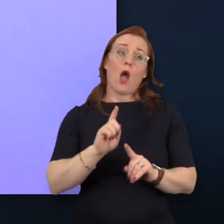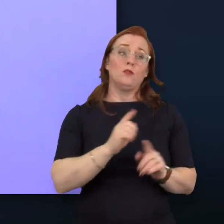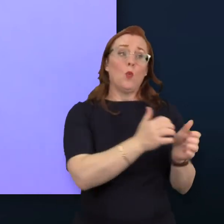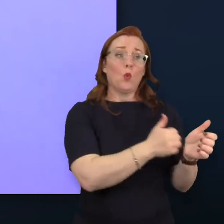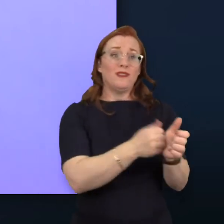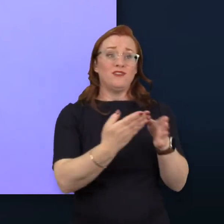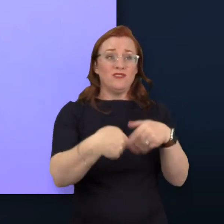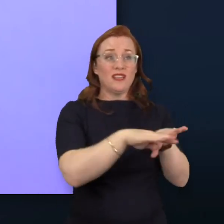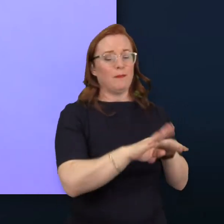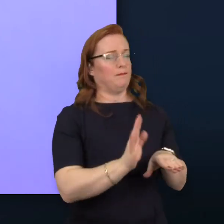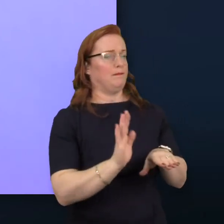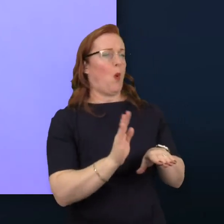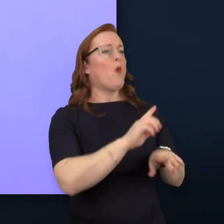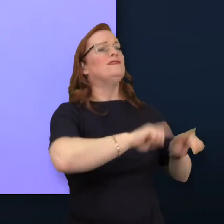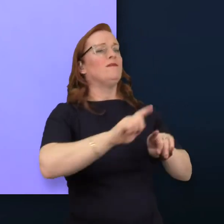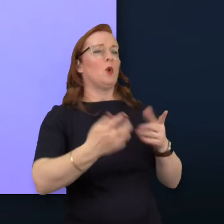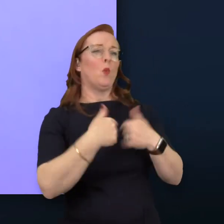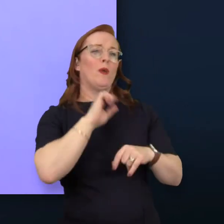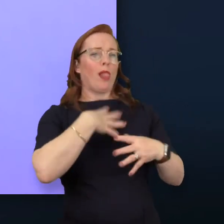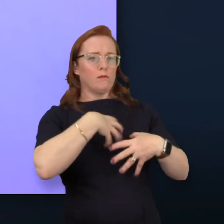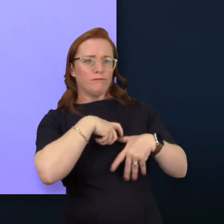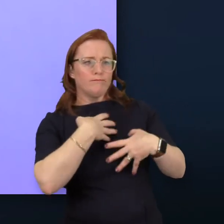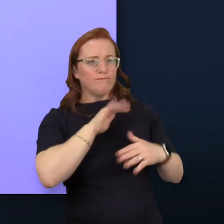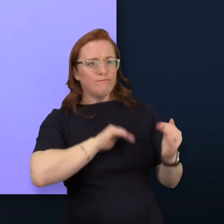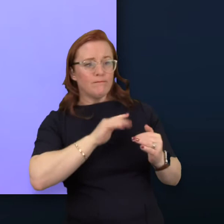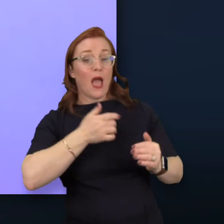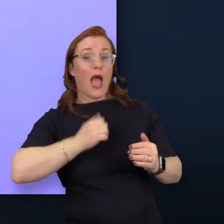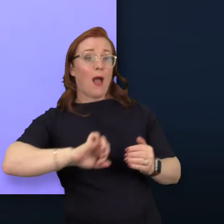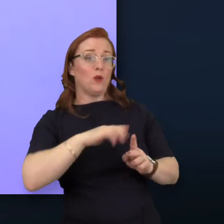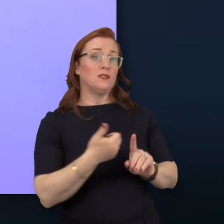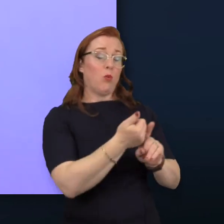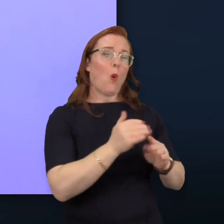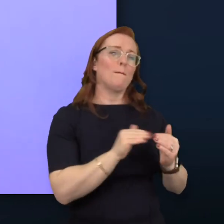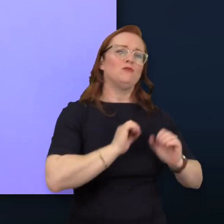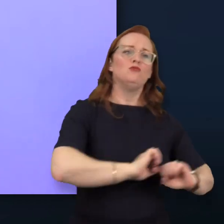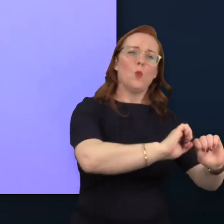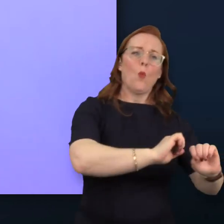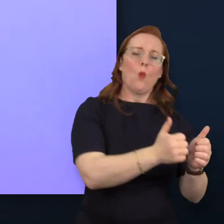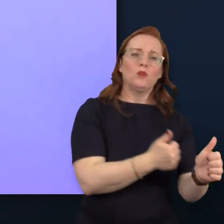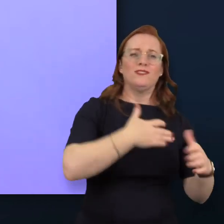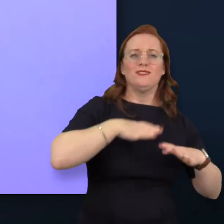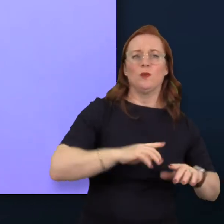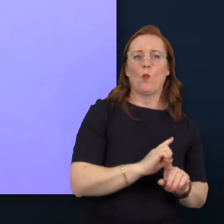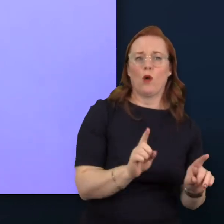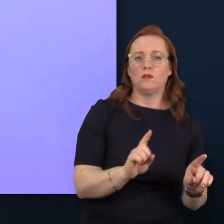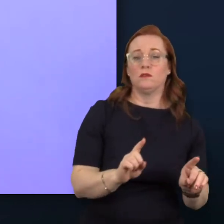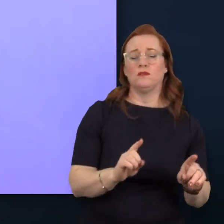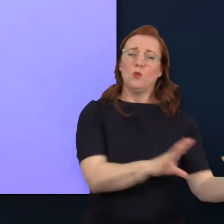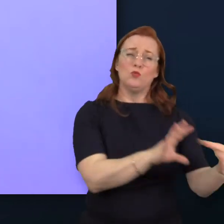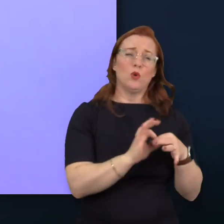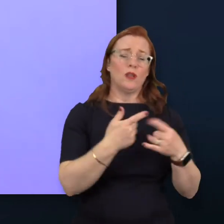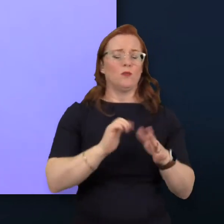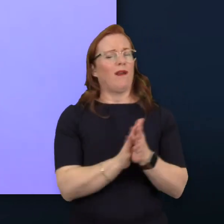So we will tailor our support to your individual needs. Join us and we'll be thrilled to work with you.